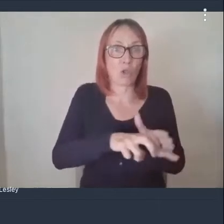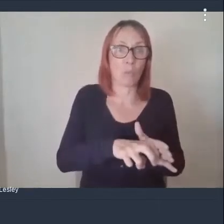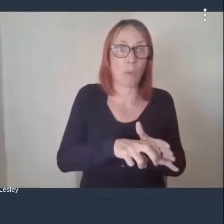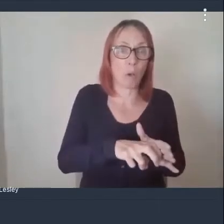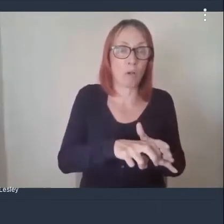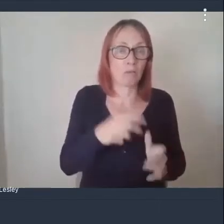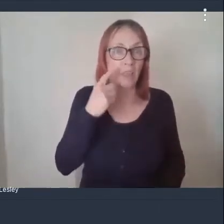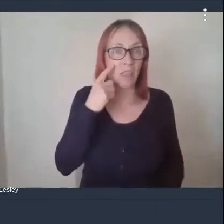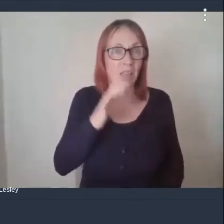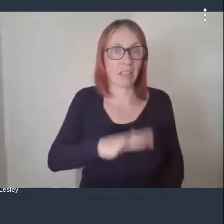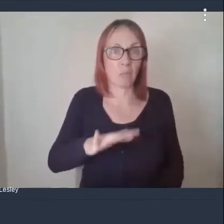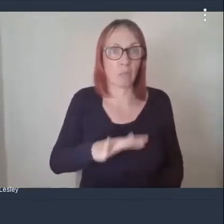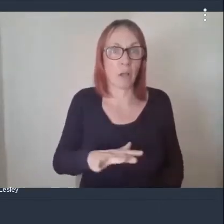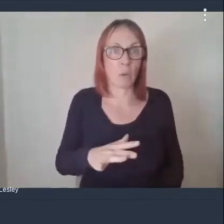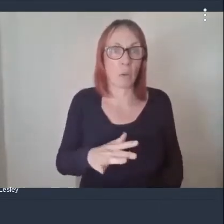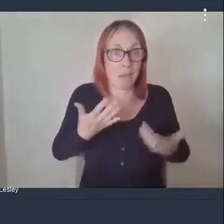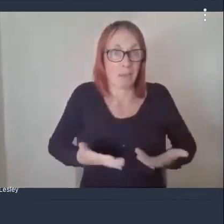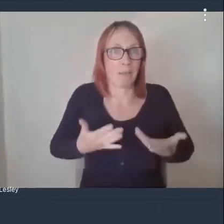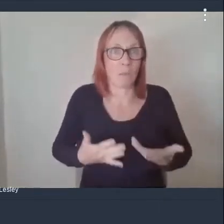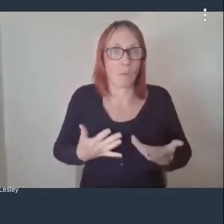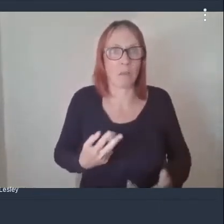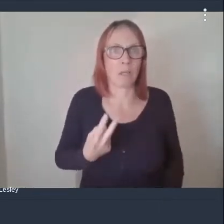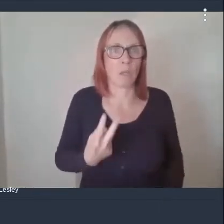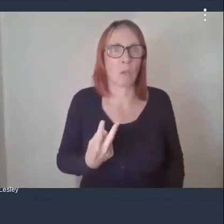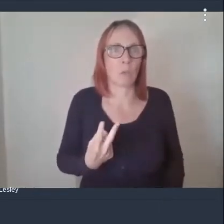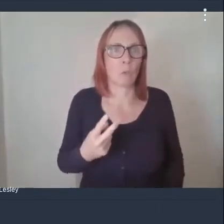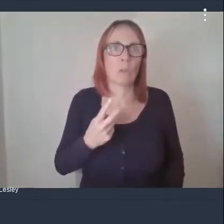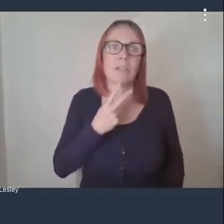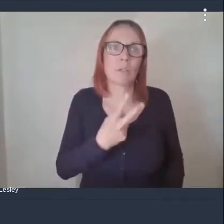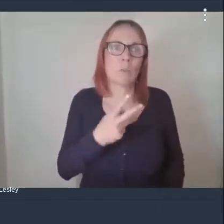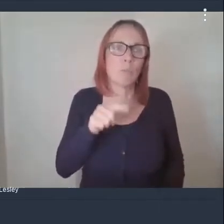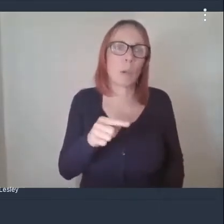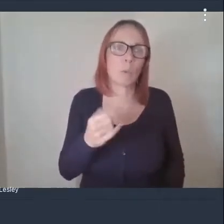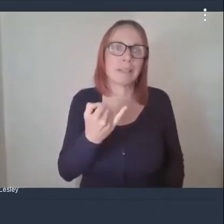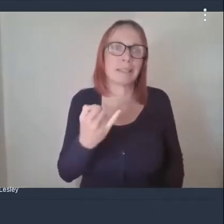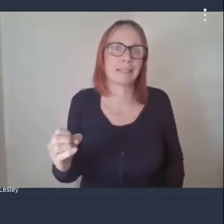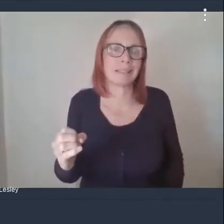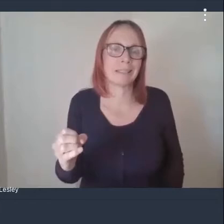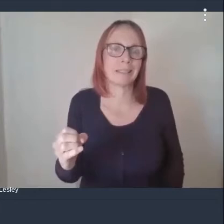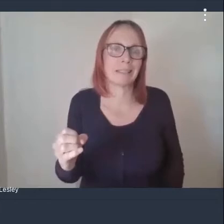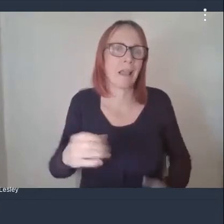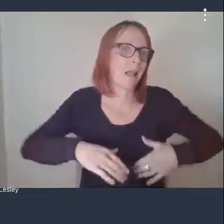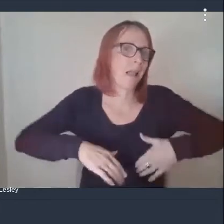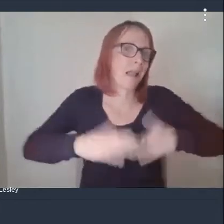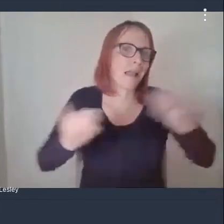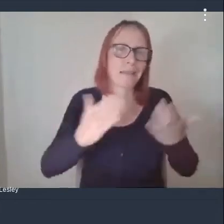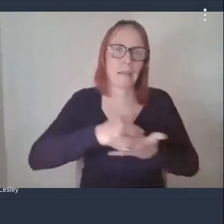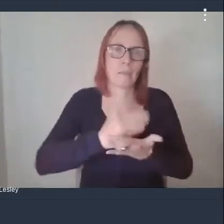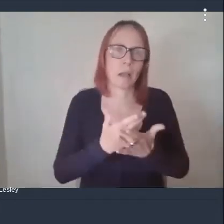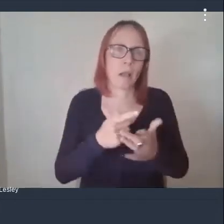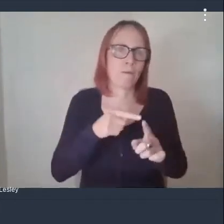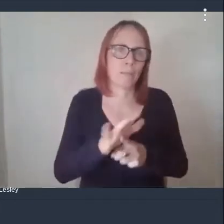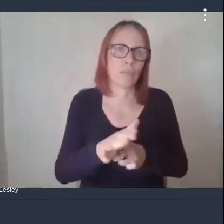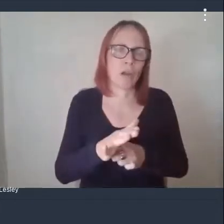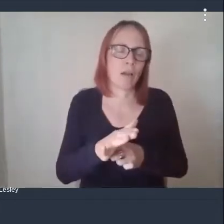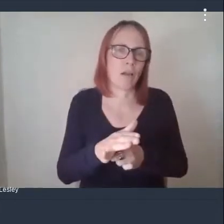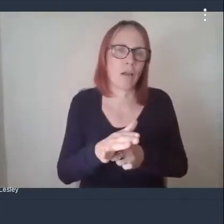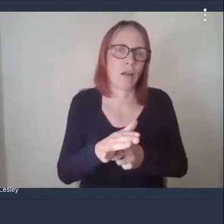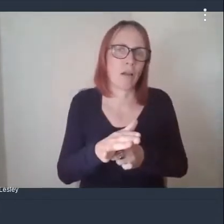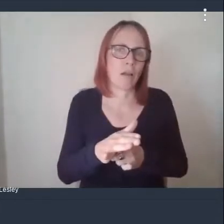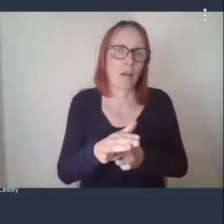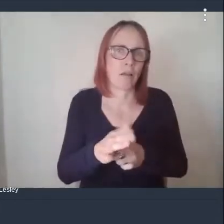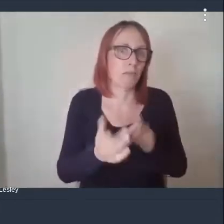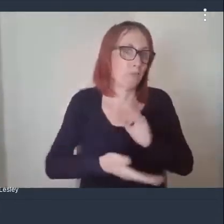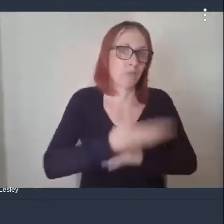about two pound sixty at the moment and go anywhere in edinburgh for two pound sixty and then you could come out of your work and then